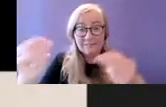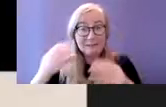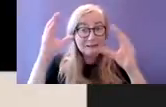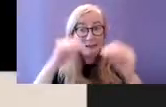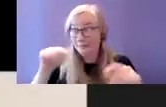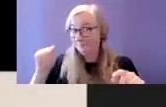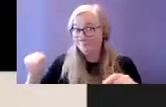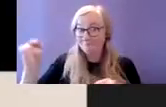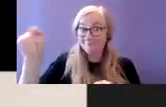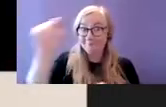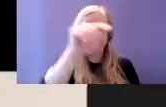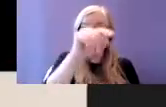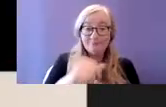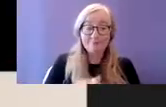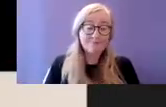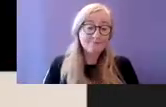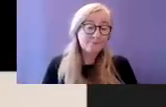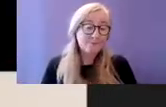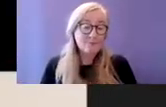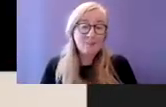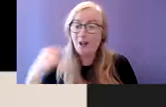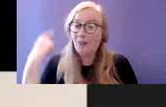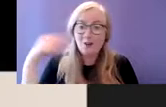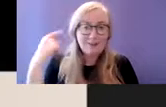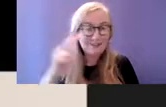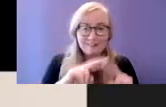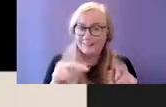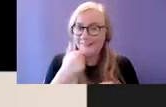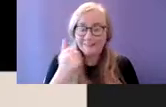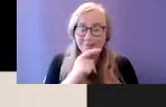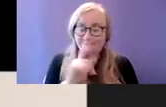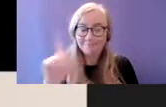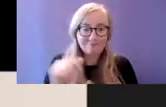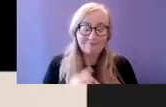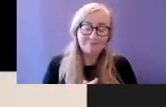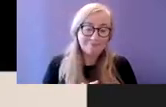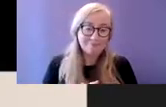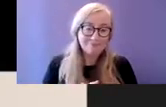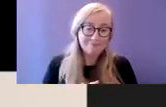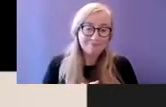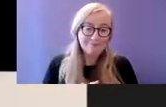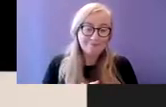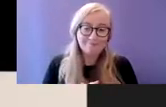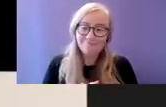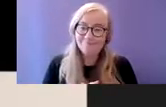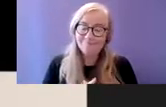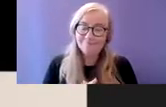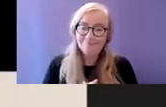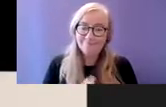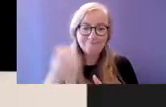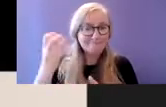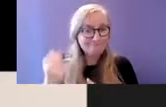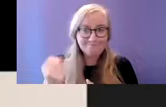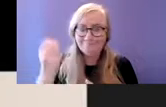many of those who try to fit and just become puppets but those who are